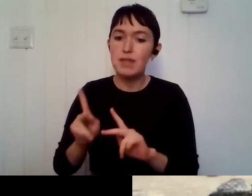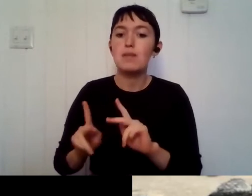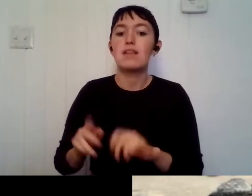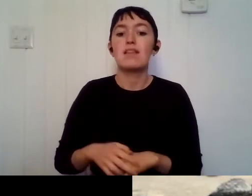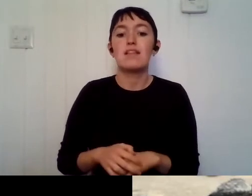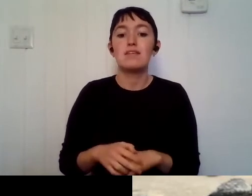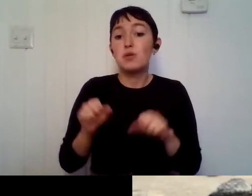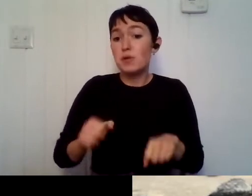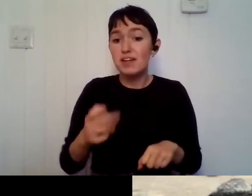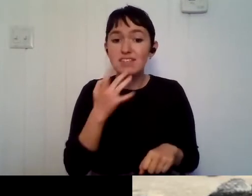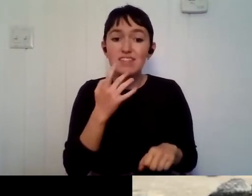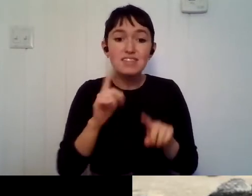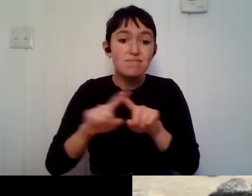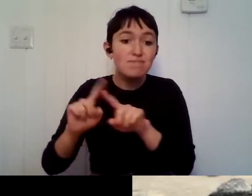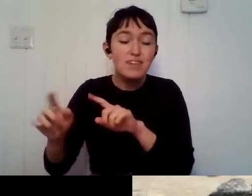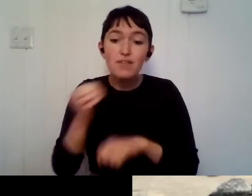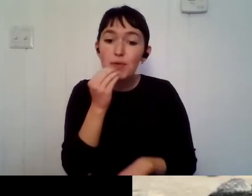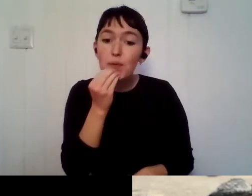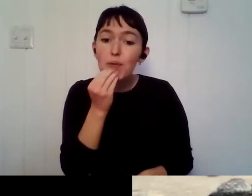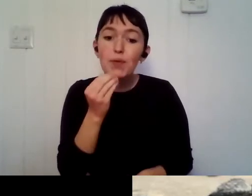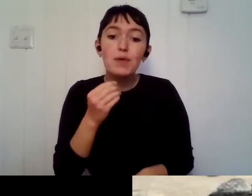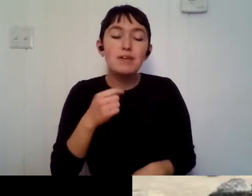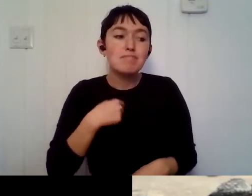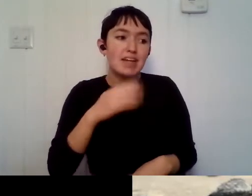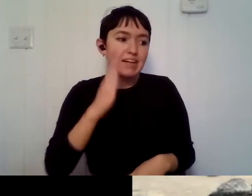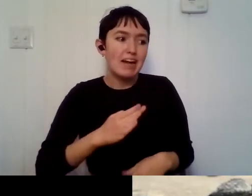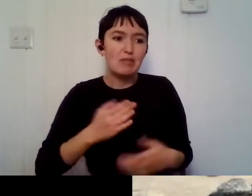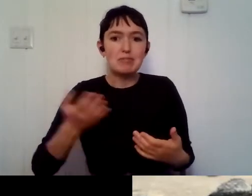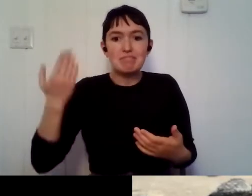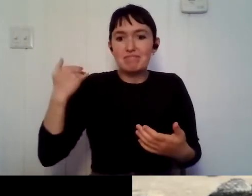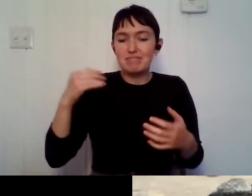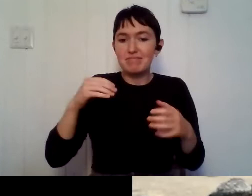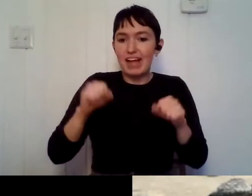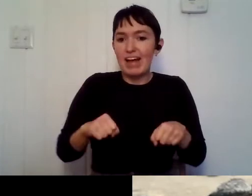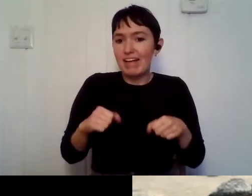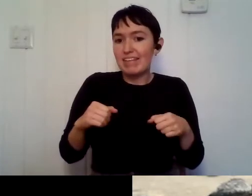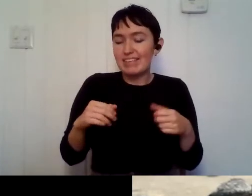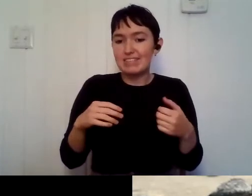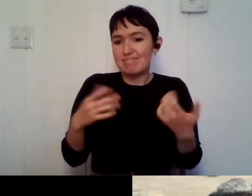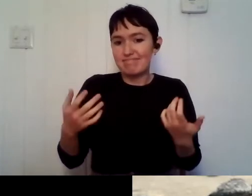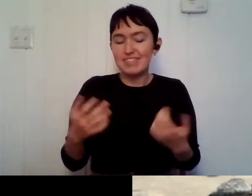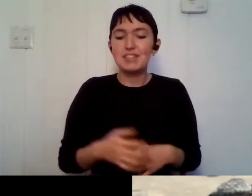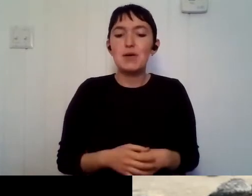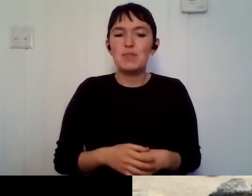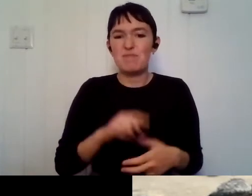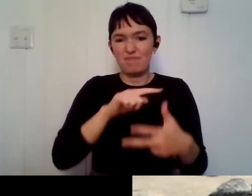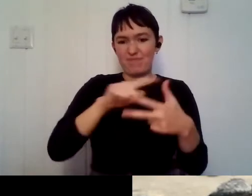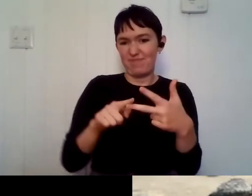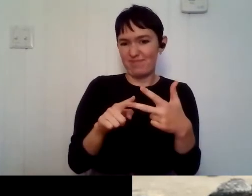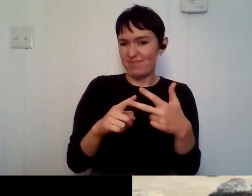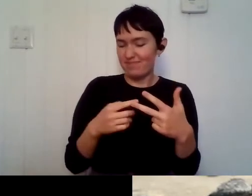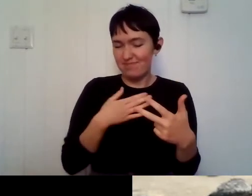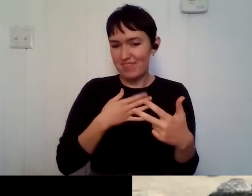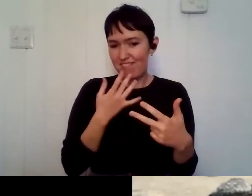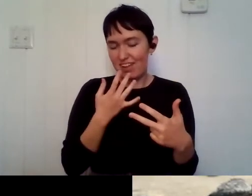foods, um, that I never have the chance to taste. So, um, those are the top three, um, that are my favorite